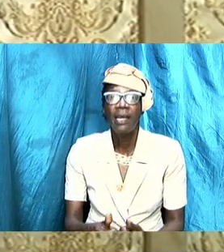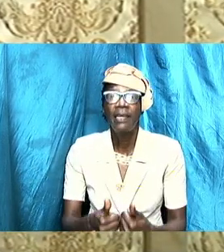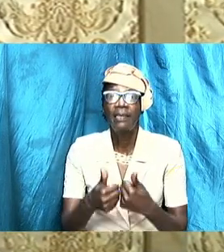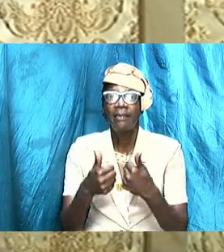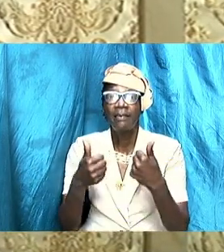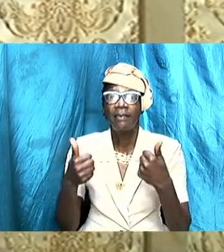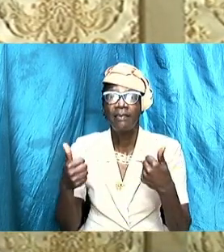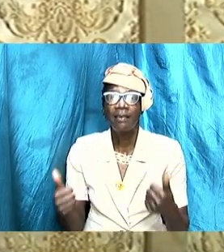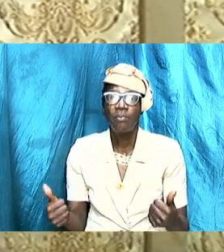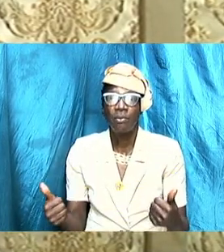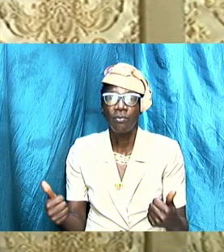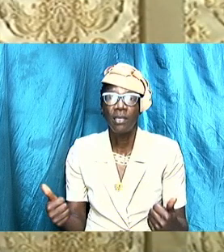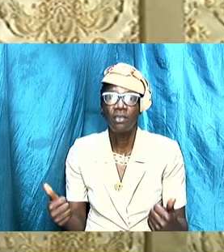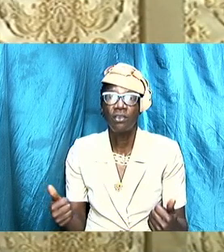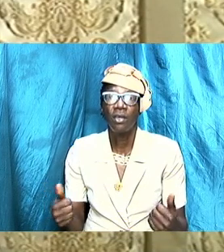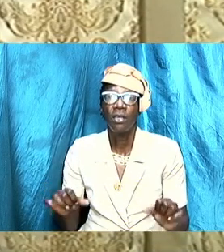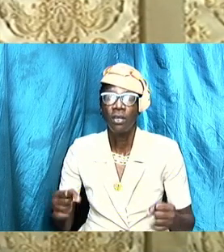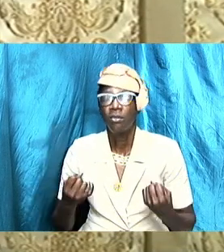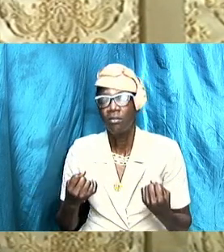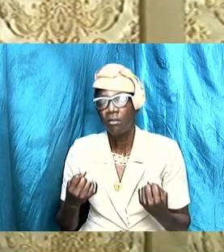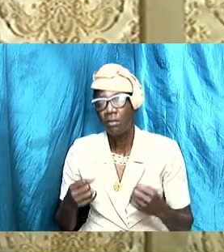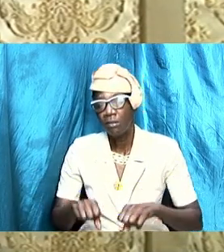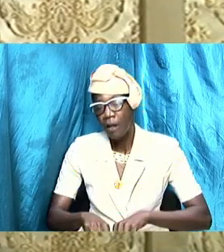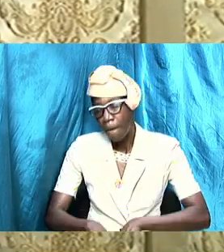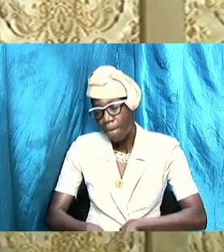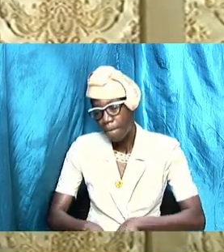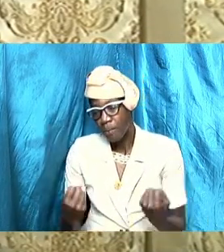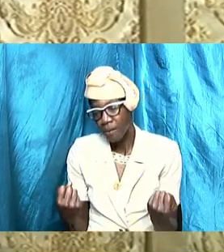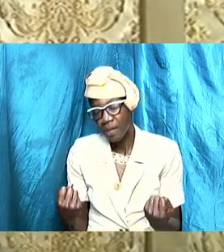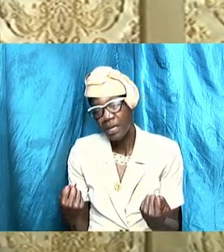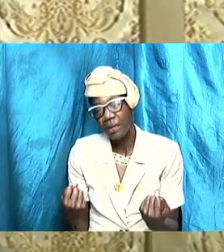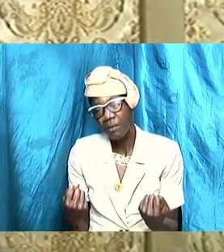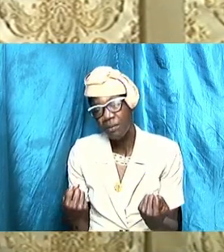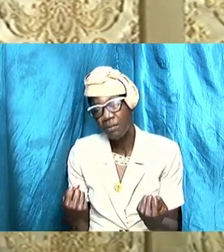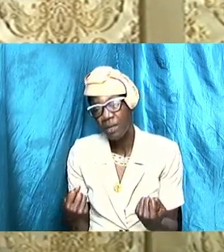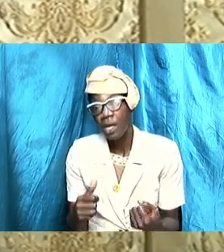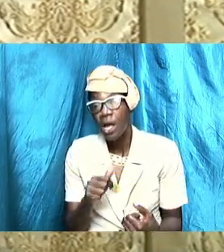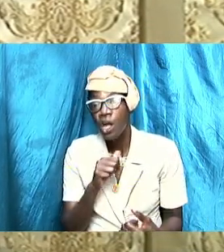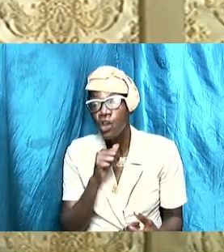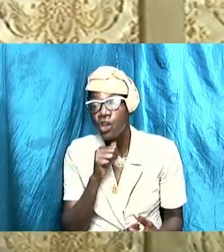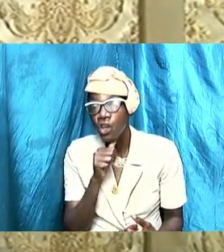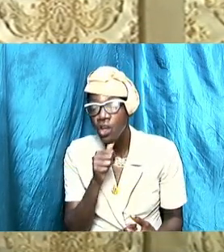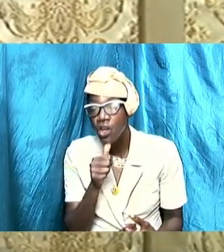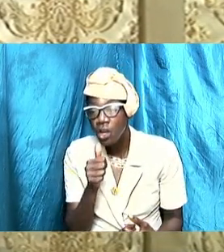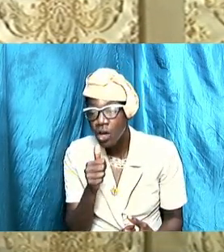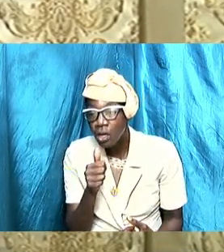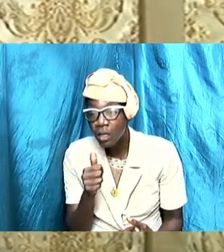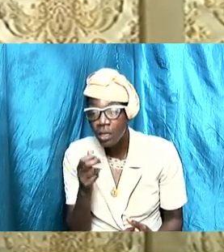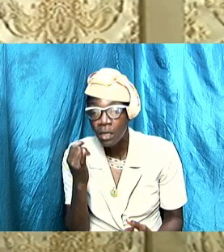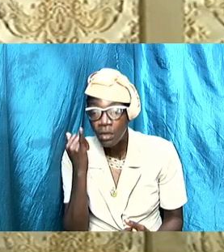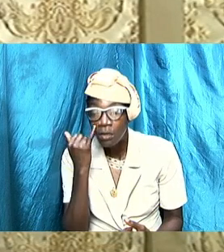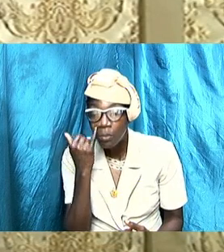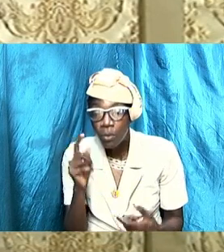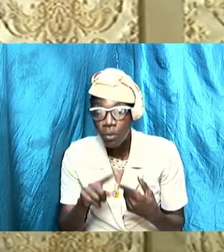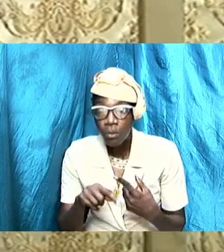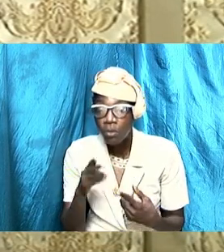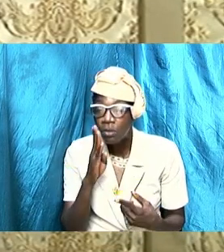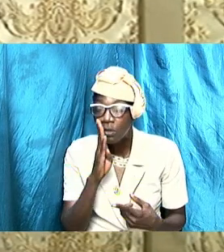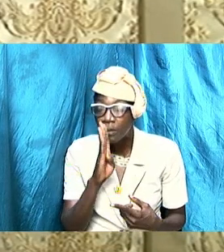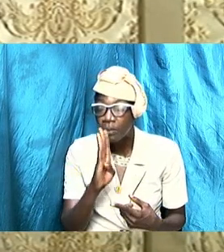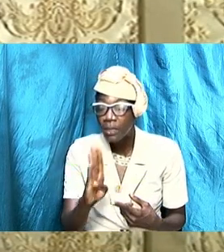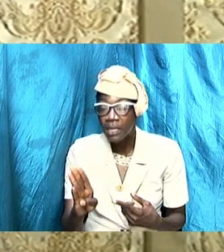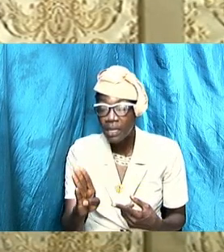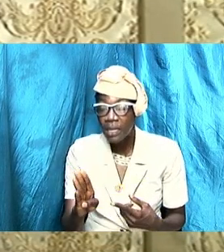it leads to just collapse and that ought not to be. And so, in